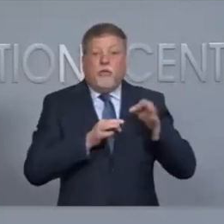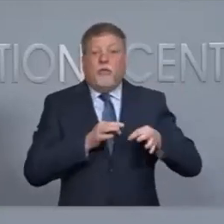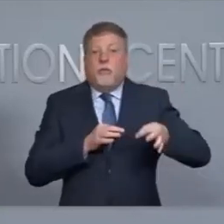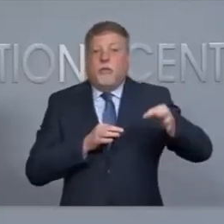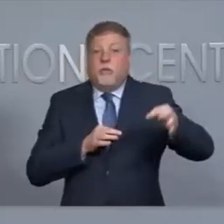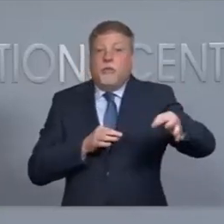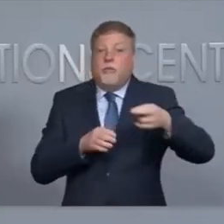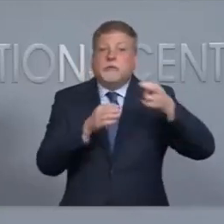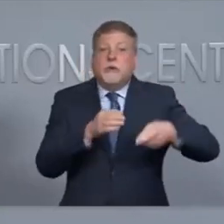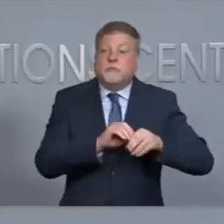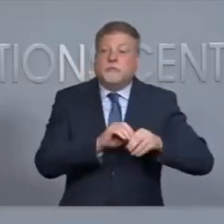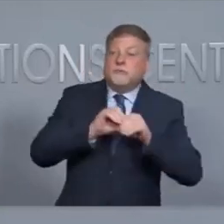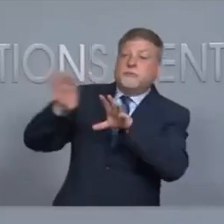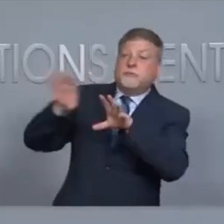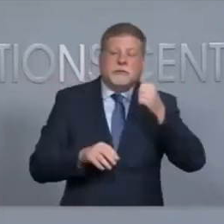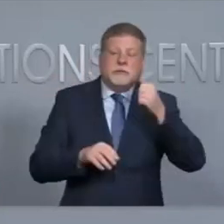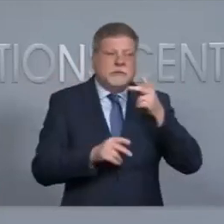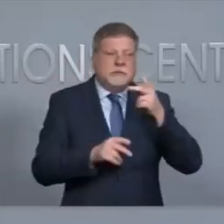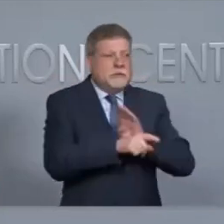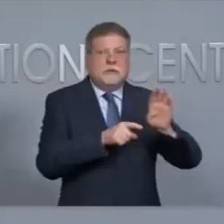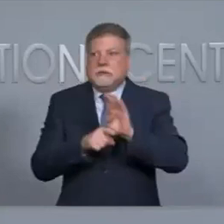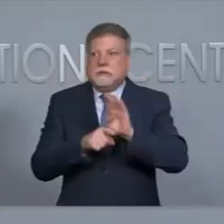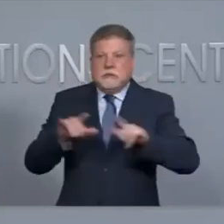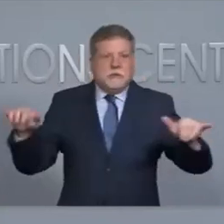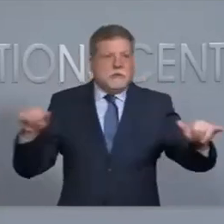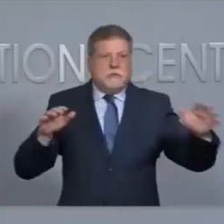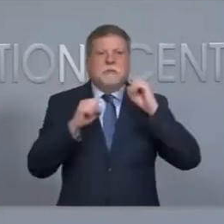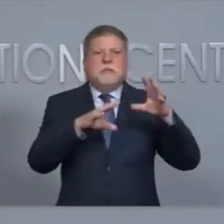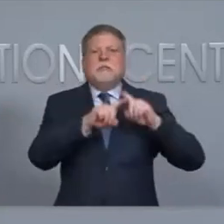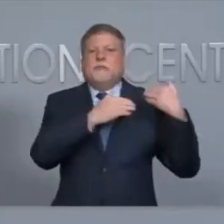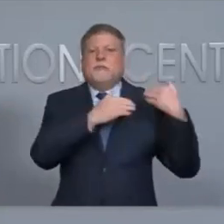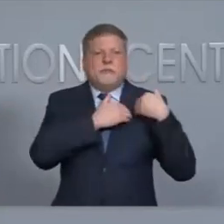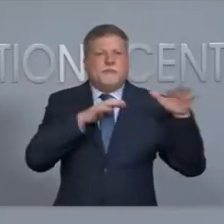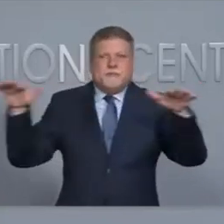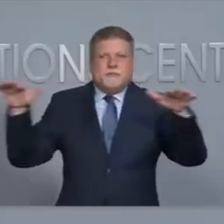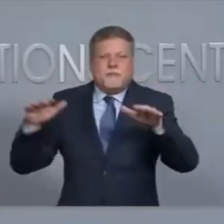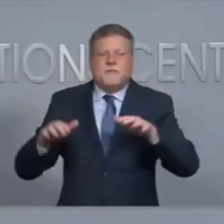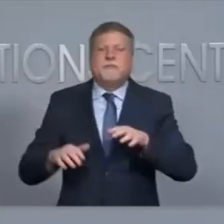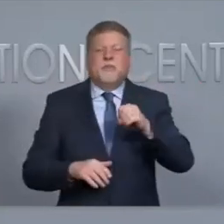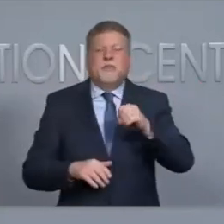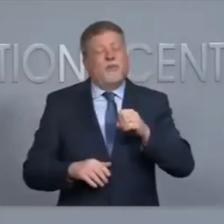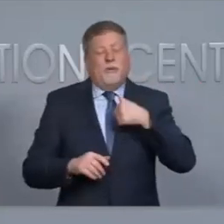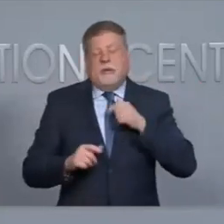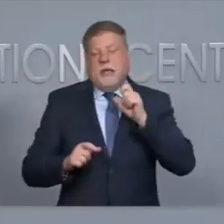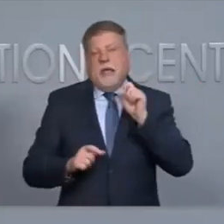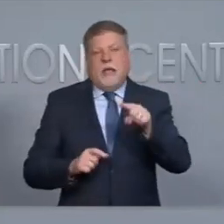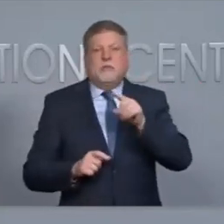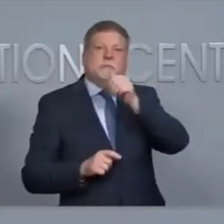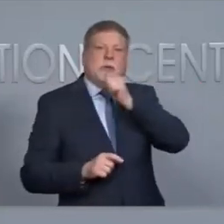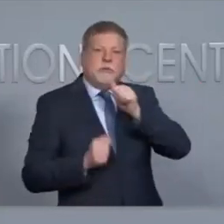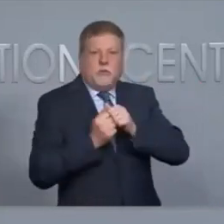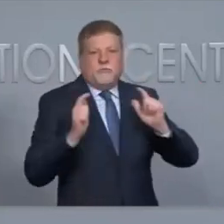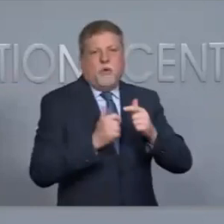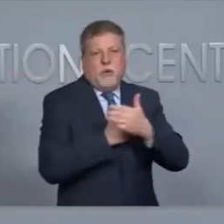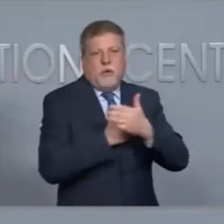they're trying to keep all the plates spinning at the same time so we're just going to ask for patience with them the